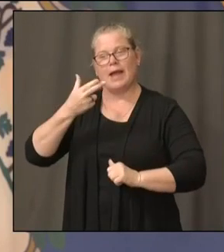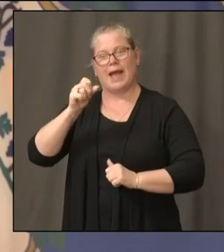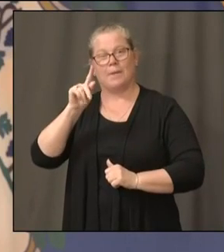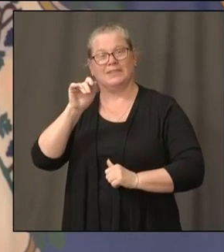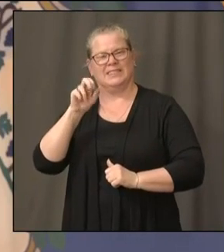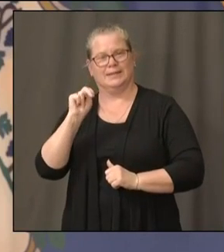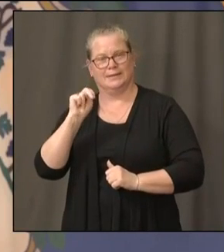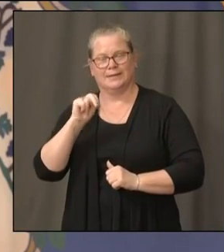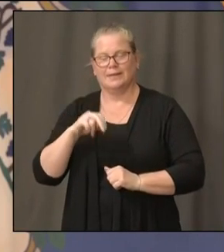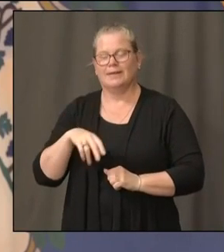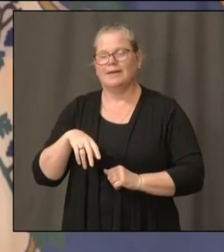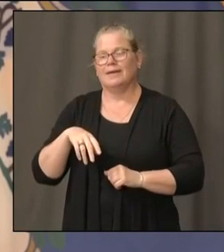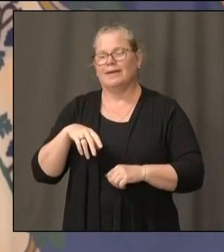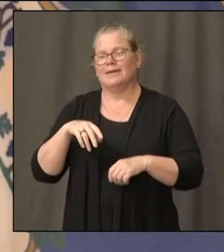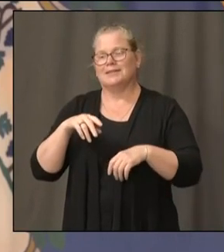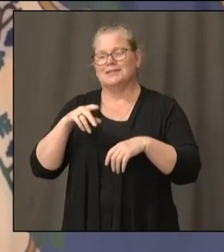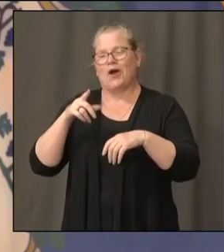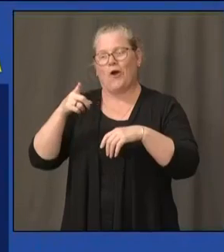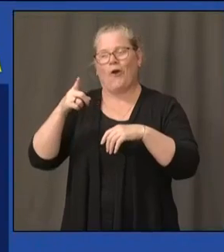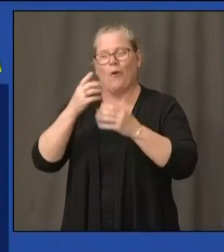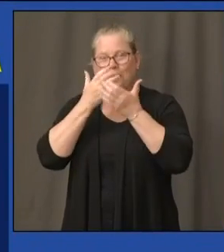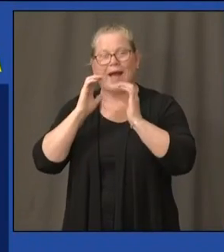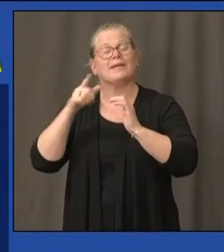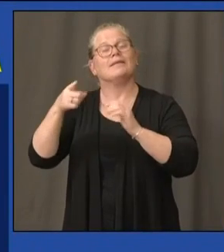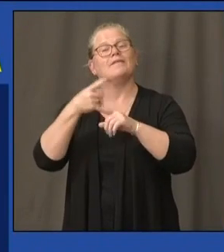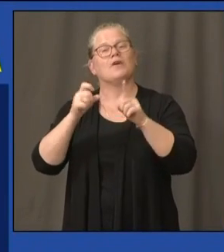our locally owned on why to wear the mask.